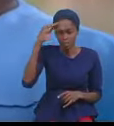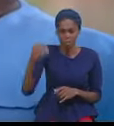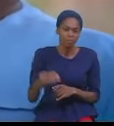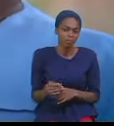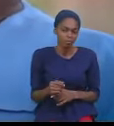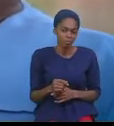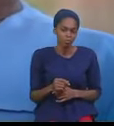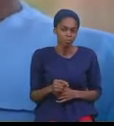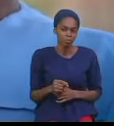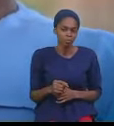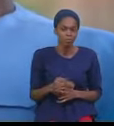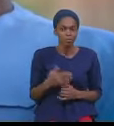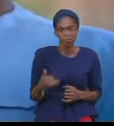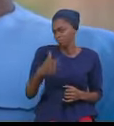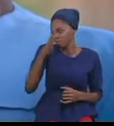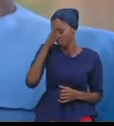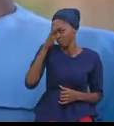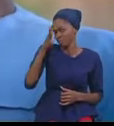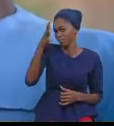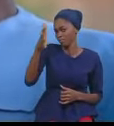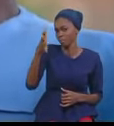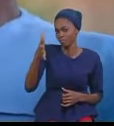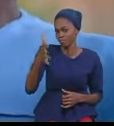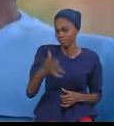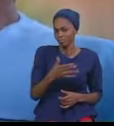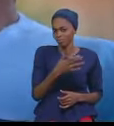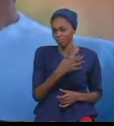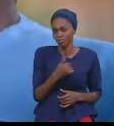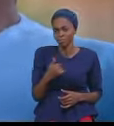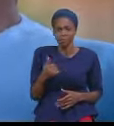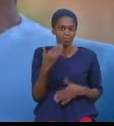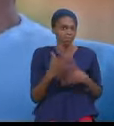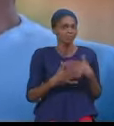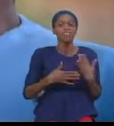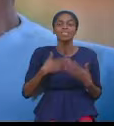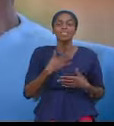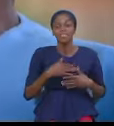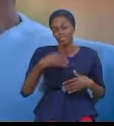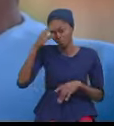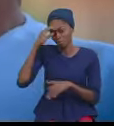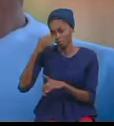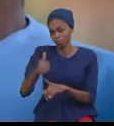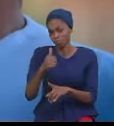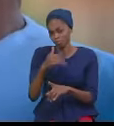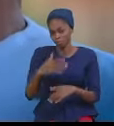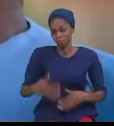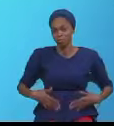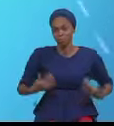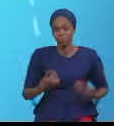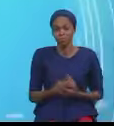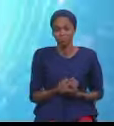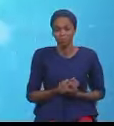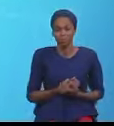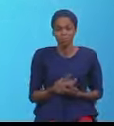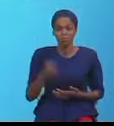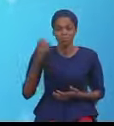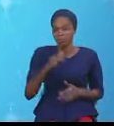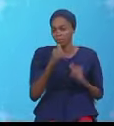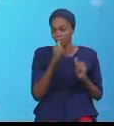A grandfather. The joy in my life is so beautiful. So God bless.